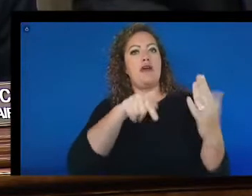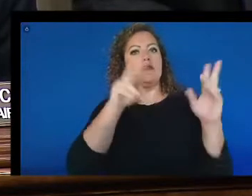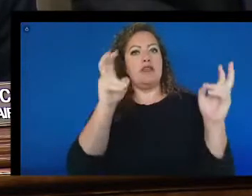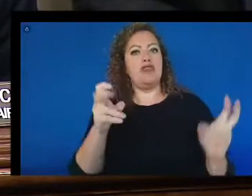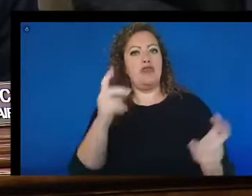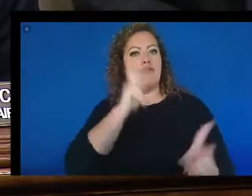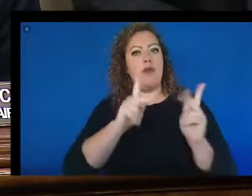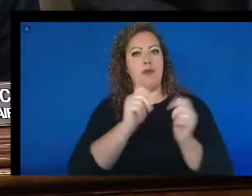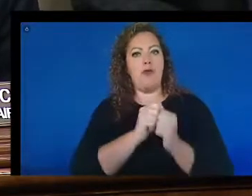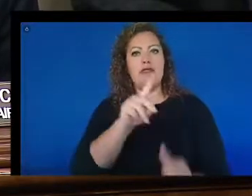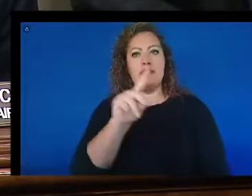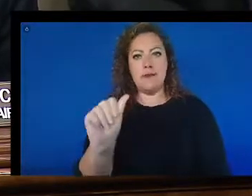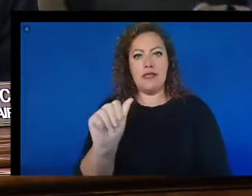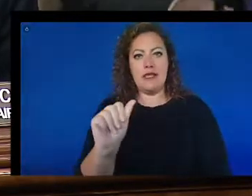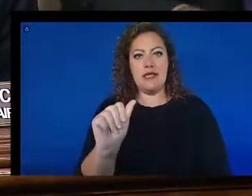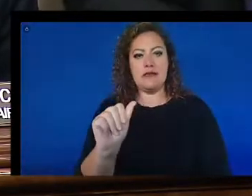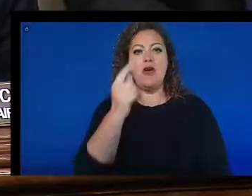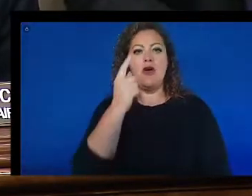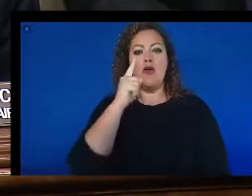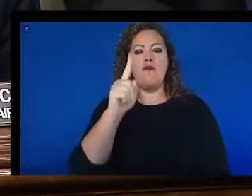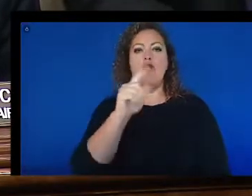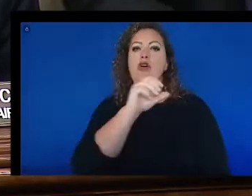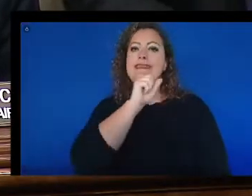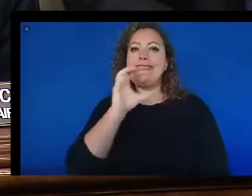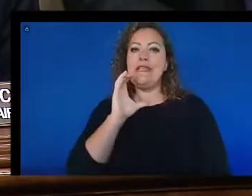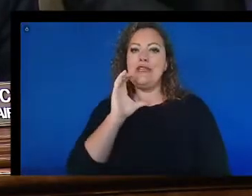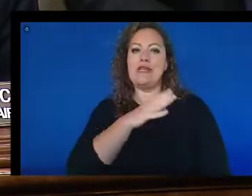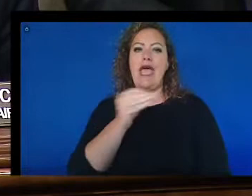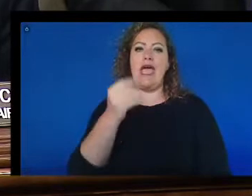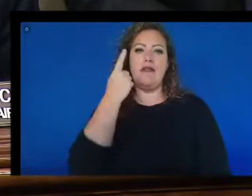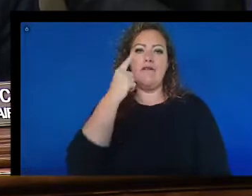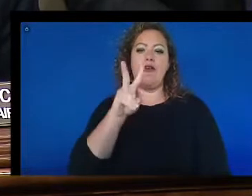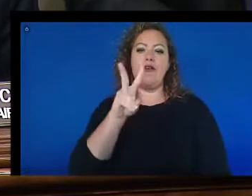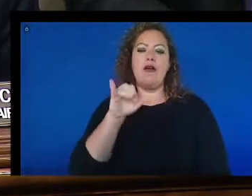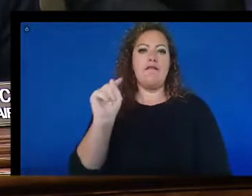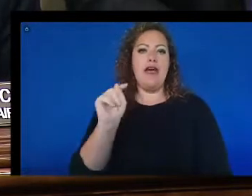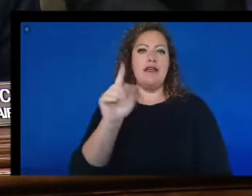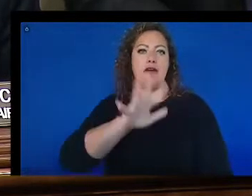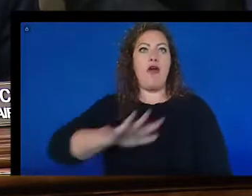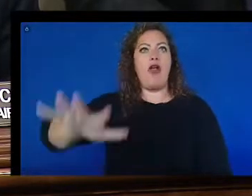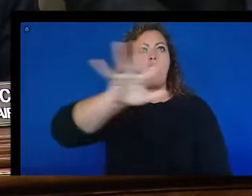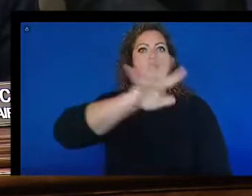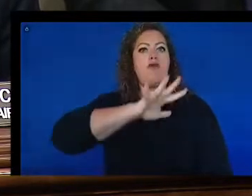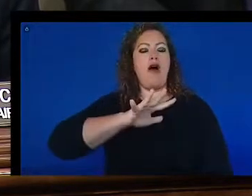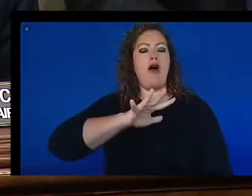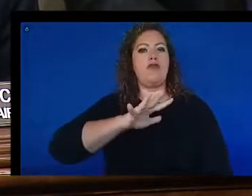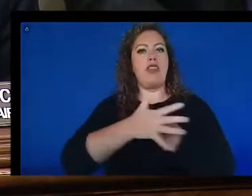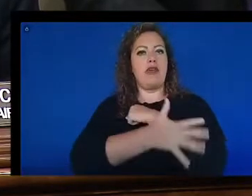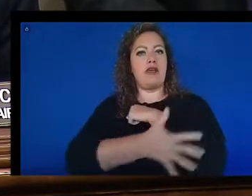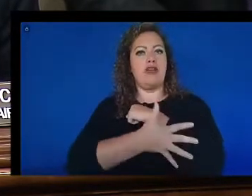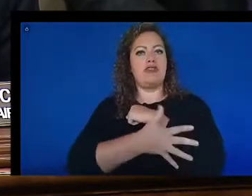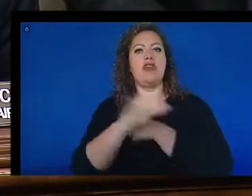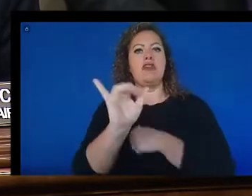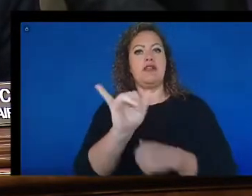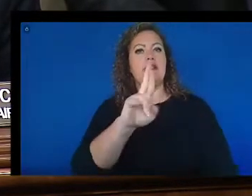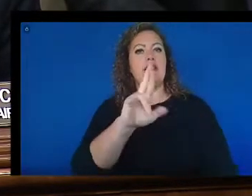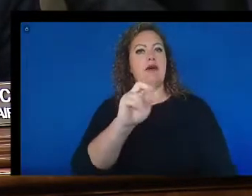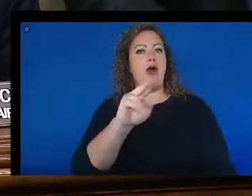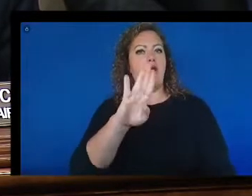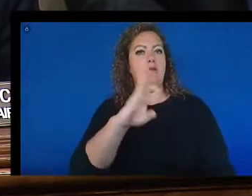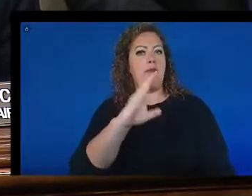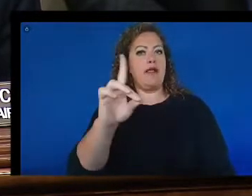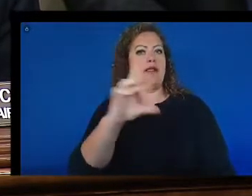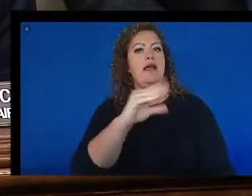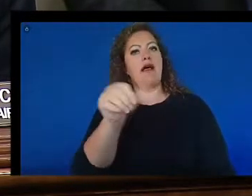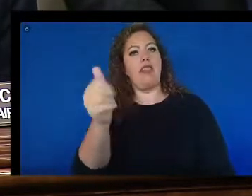with disabilities, for seniors, and for veterans across the country like Ron Biglin and so many others. So I'll turn to Ranking Member